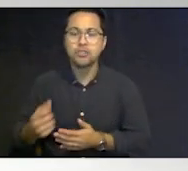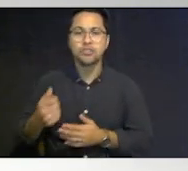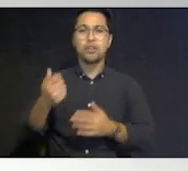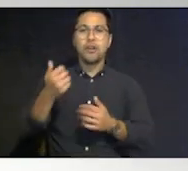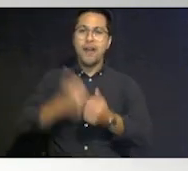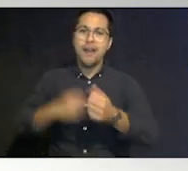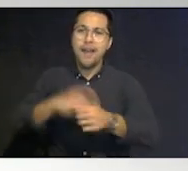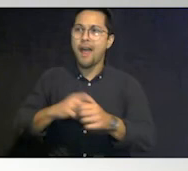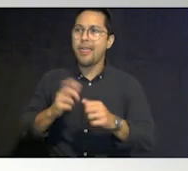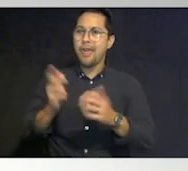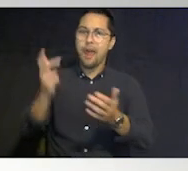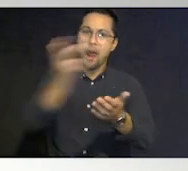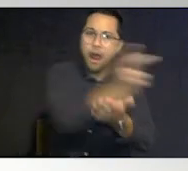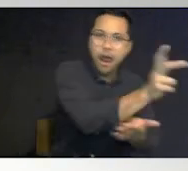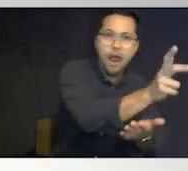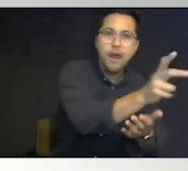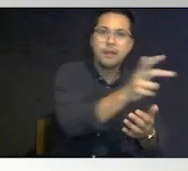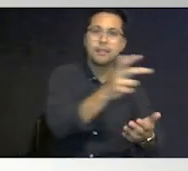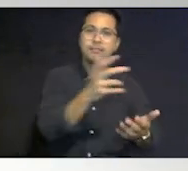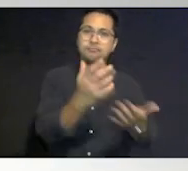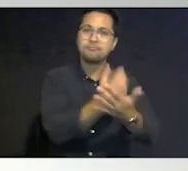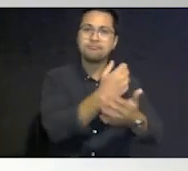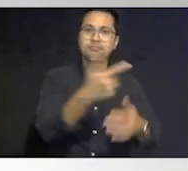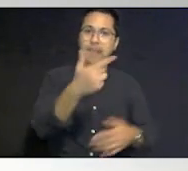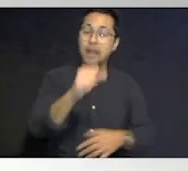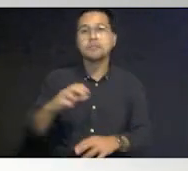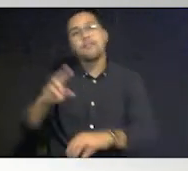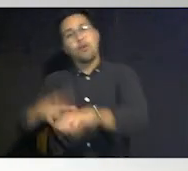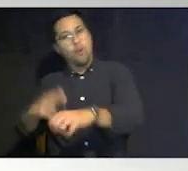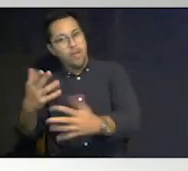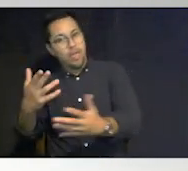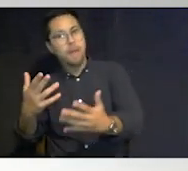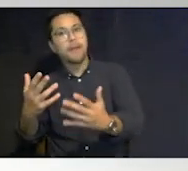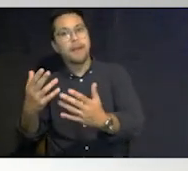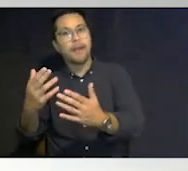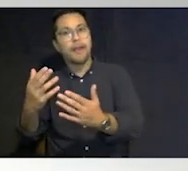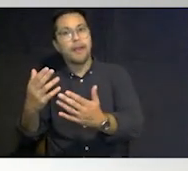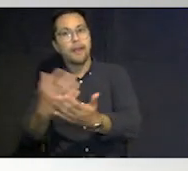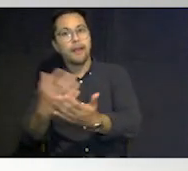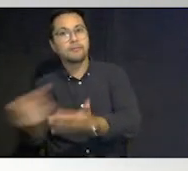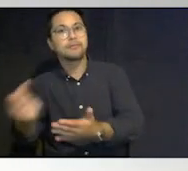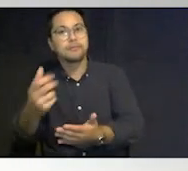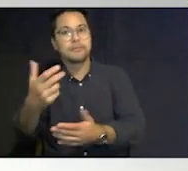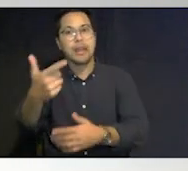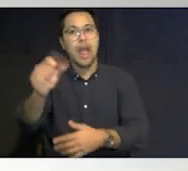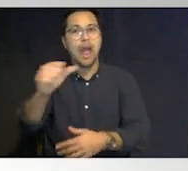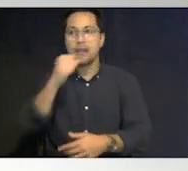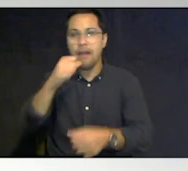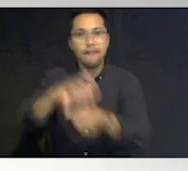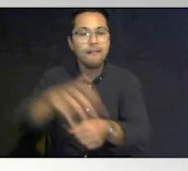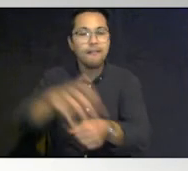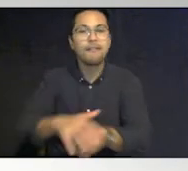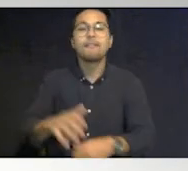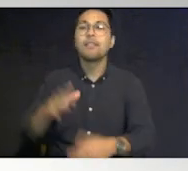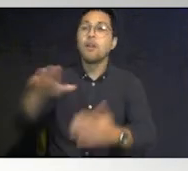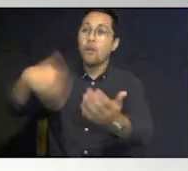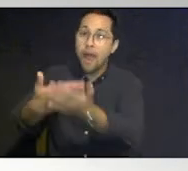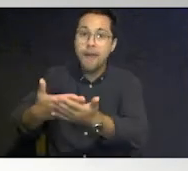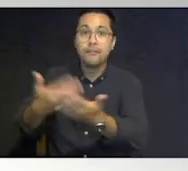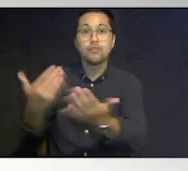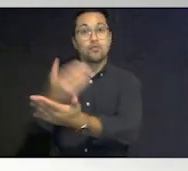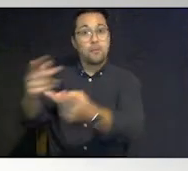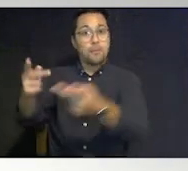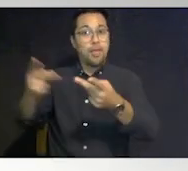and of course that creates a gas shortage they would arrive in a new place you know they decide to go to the panhandle but